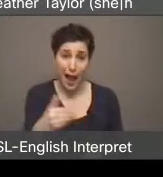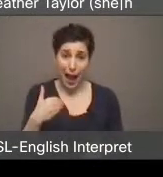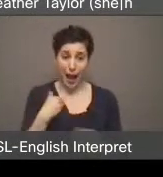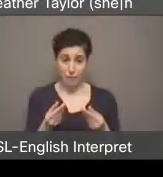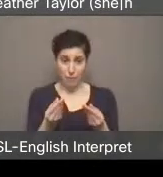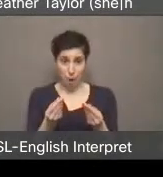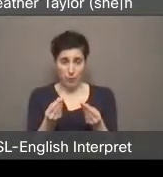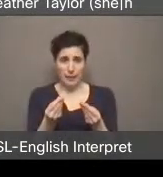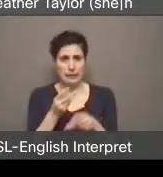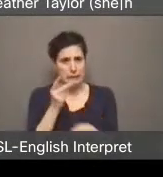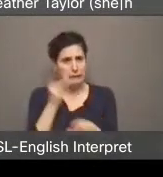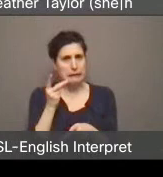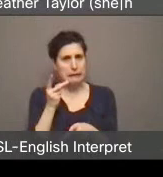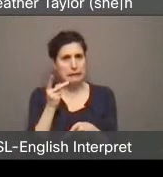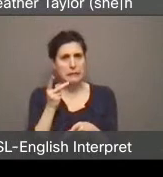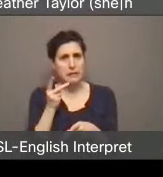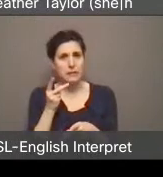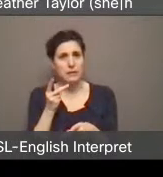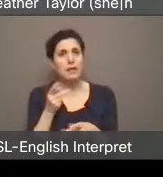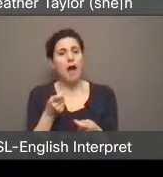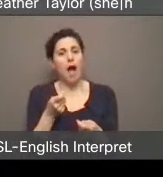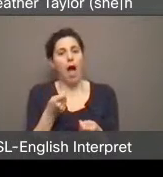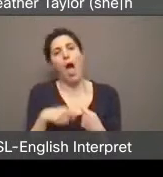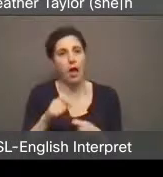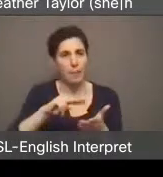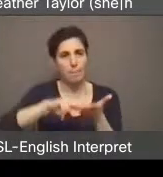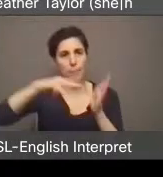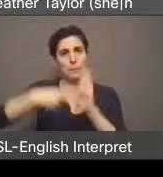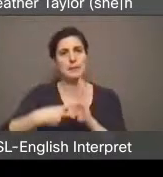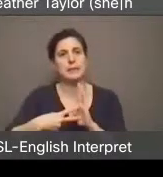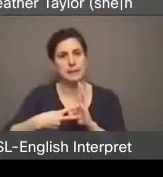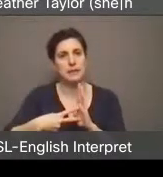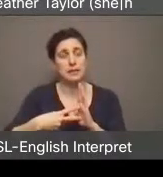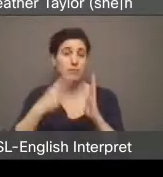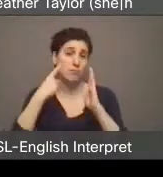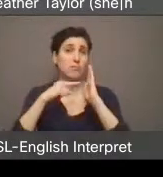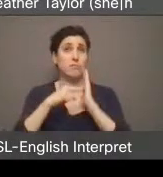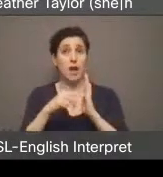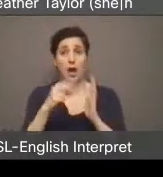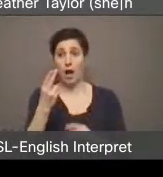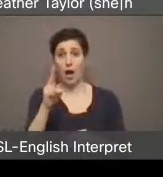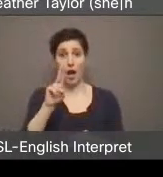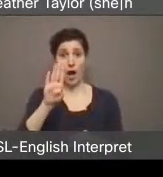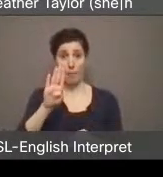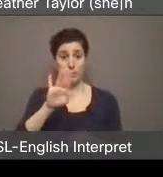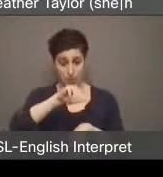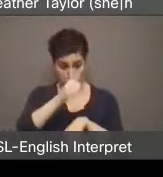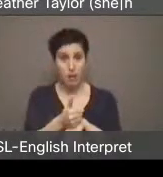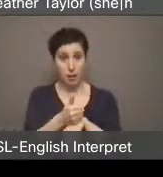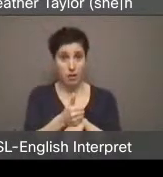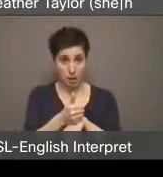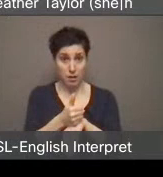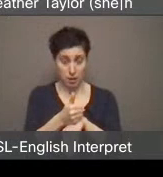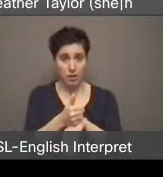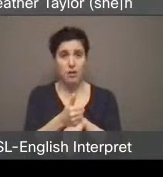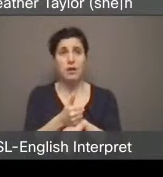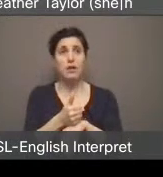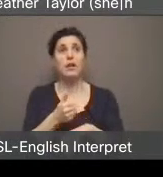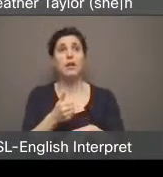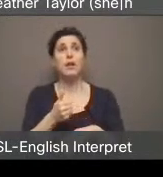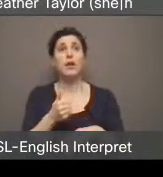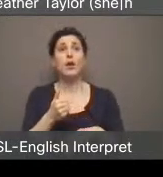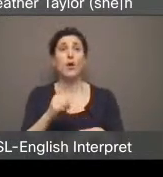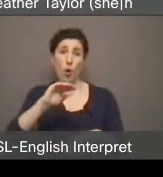it for good purposes. Like you could, you know, you could use these hubs or create these hubs and put, you know, low income, affordable